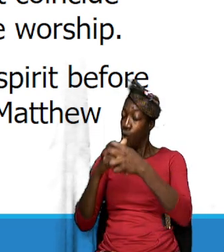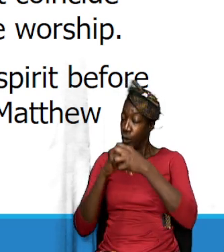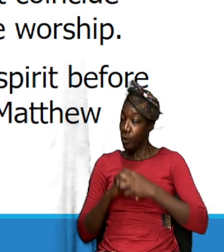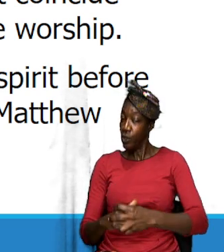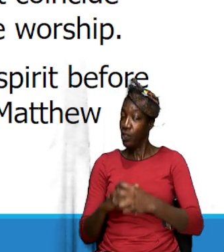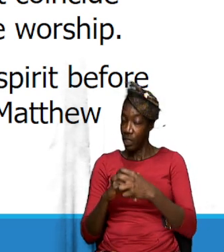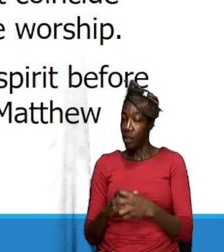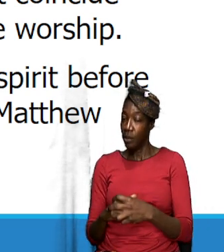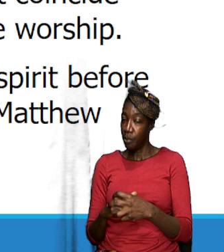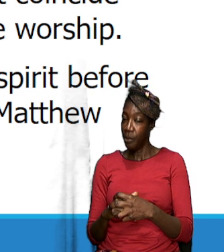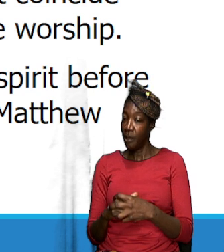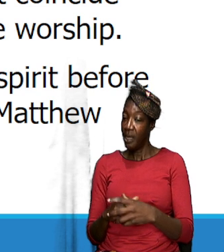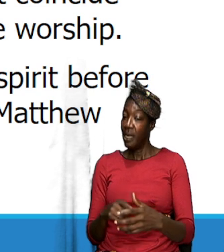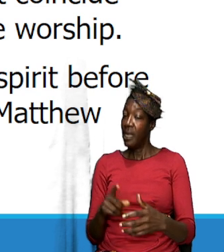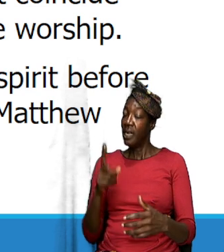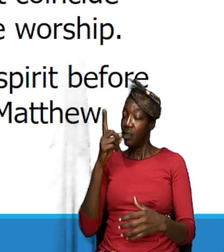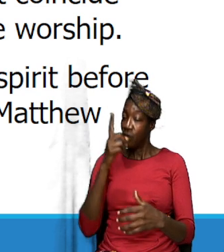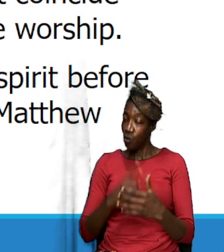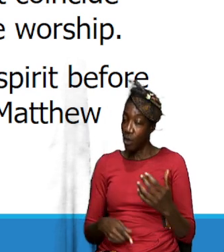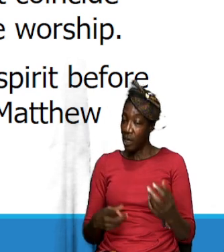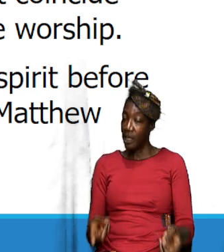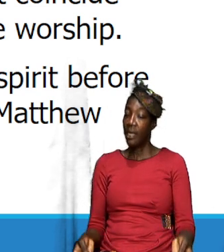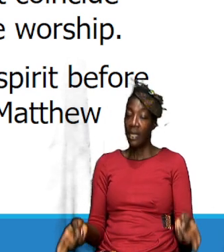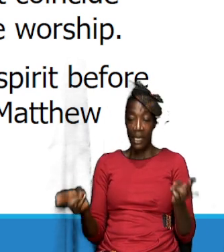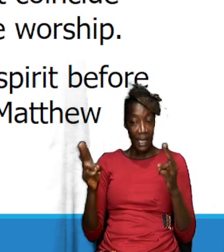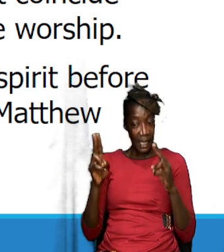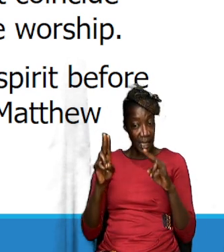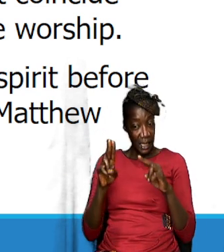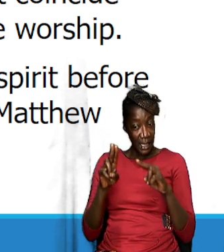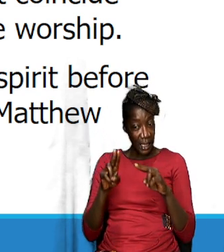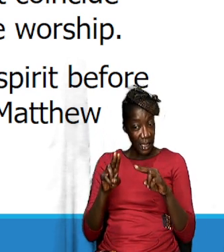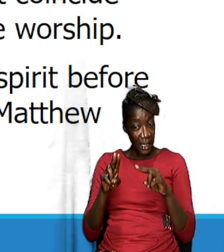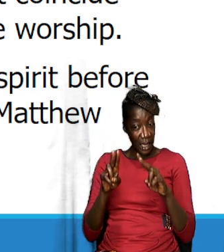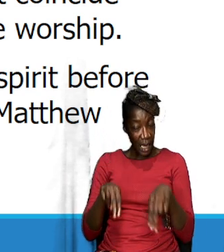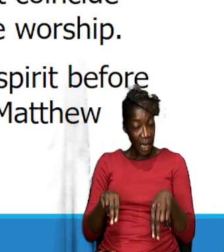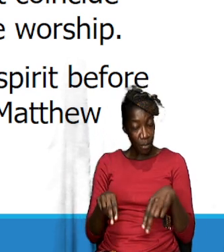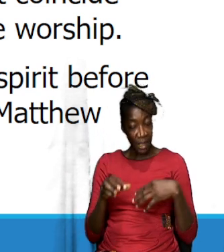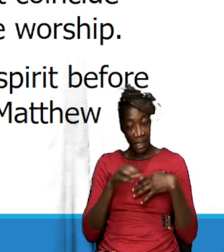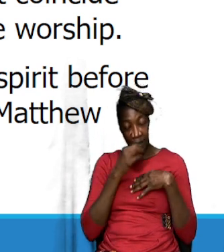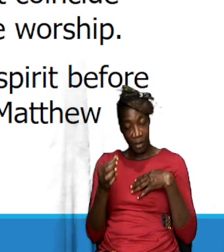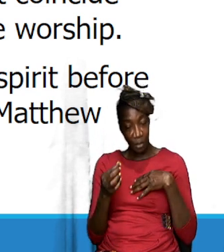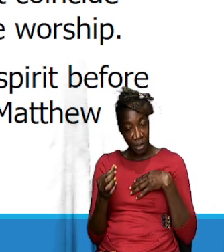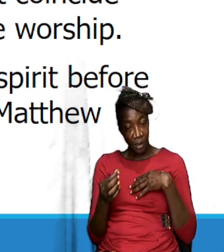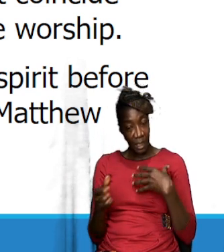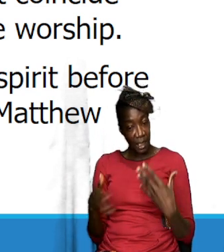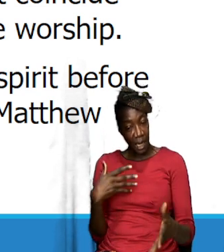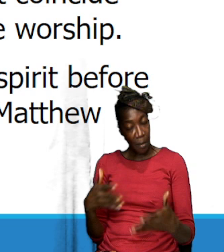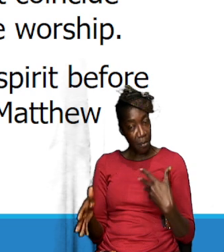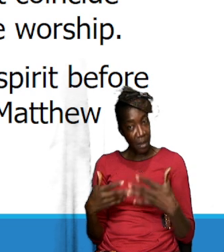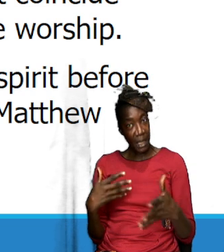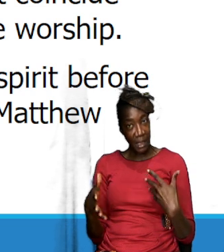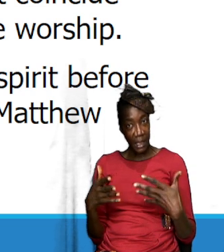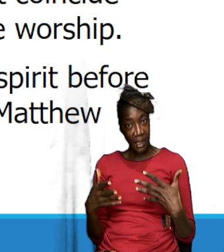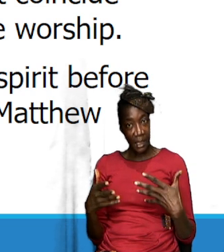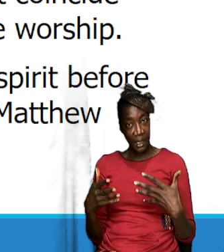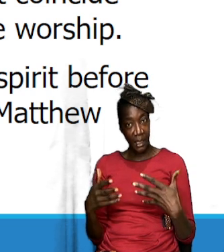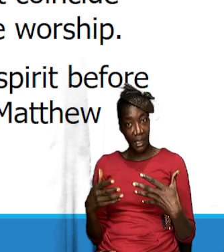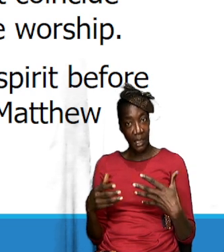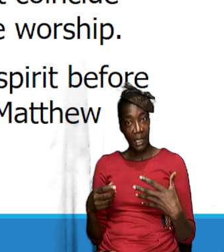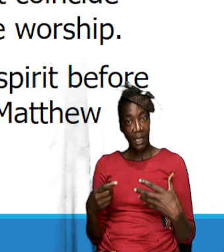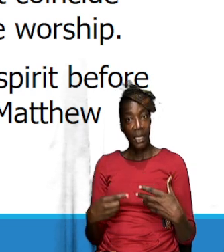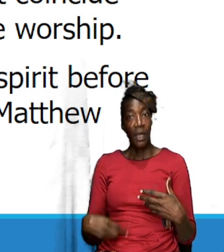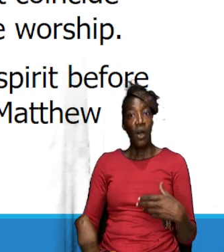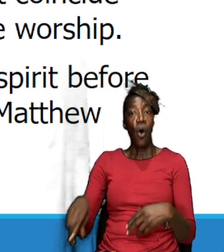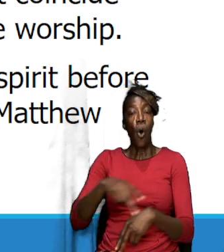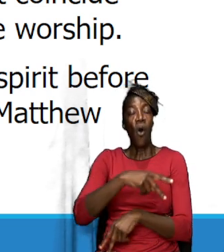it is what is happening in the spirit that matters in worship our